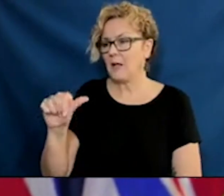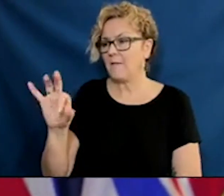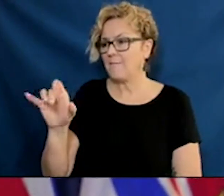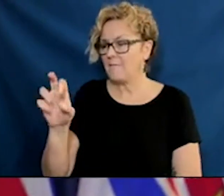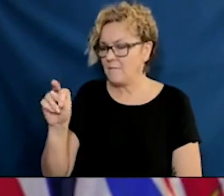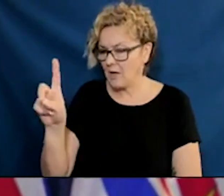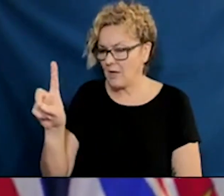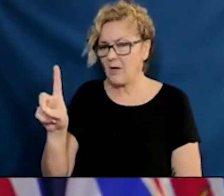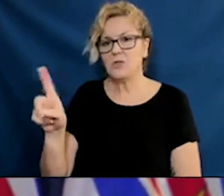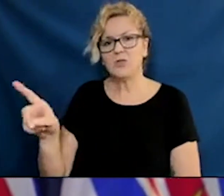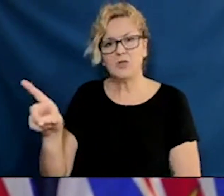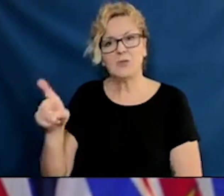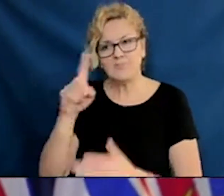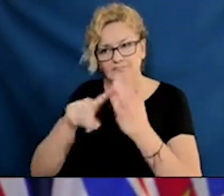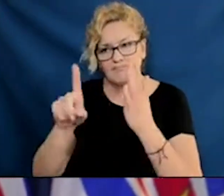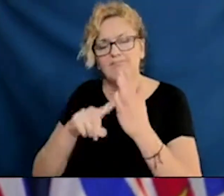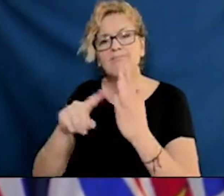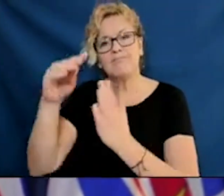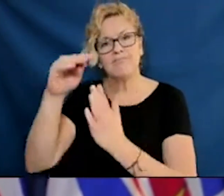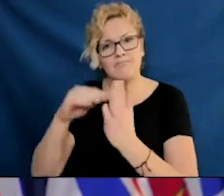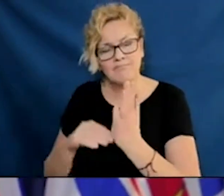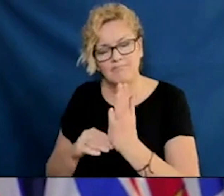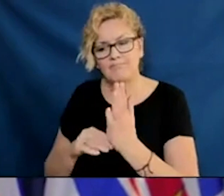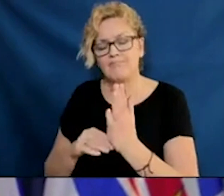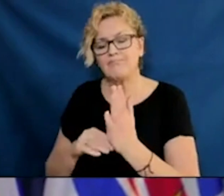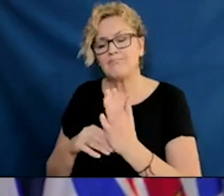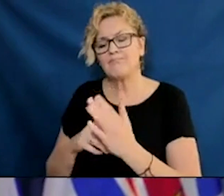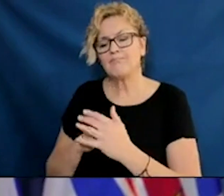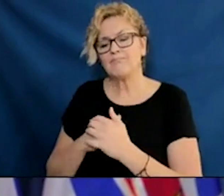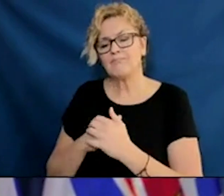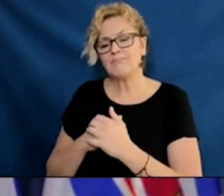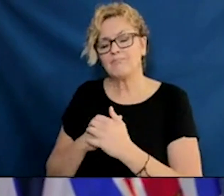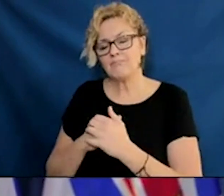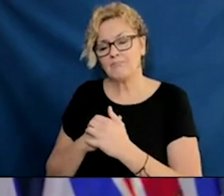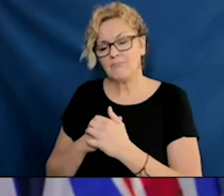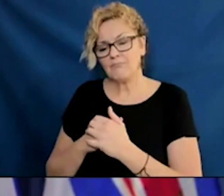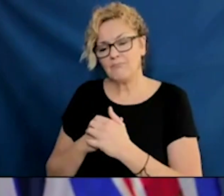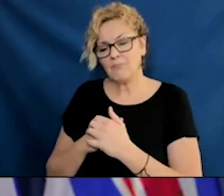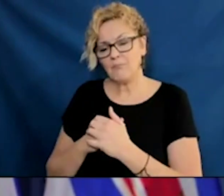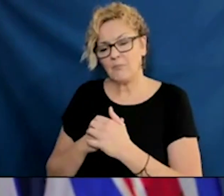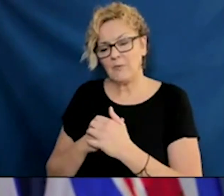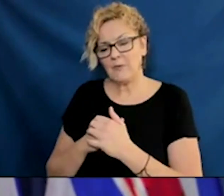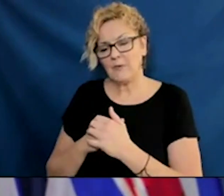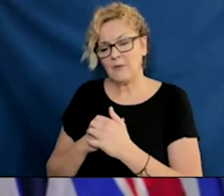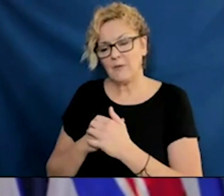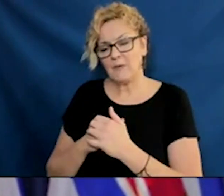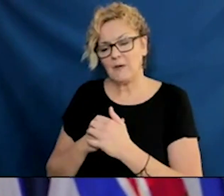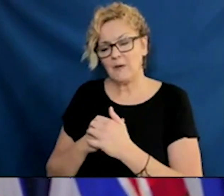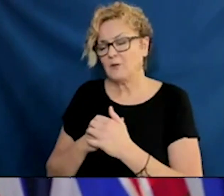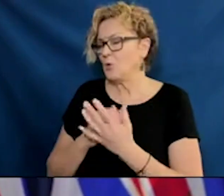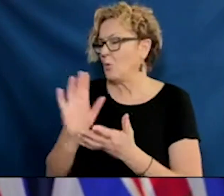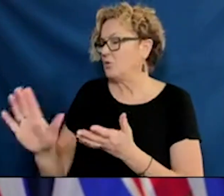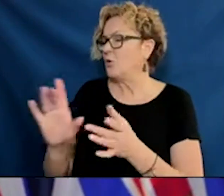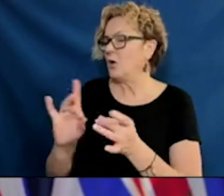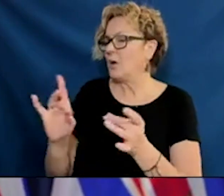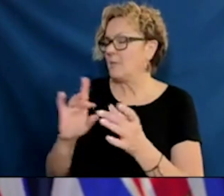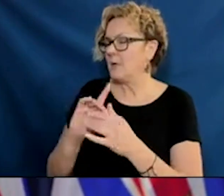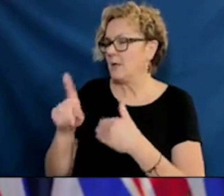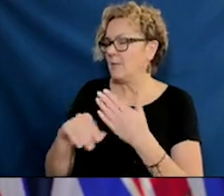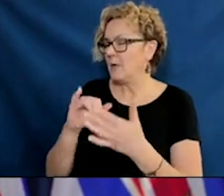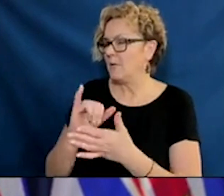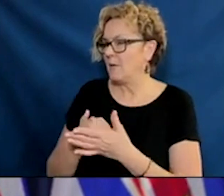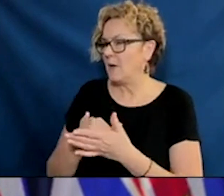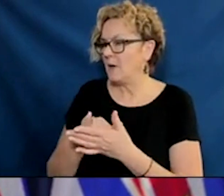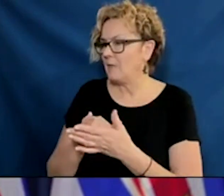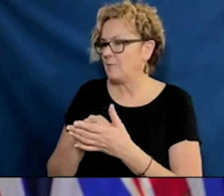Thank you very much. First of welcome, Katie, to your new position here in Victoria. And you'll expect,